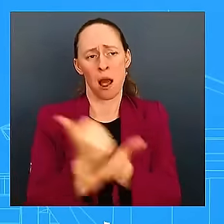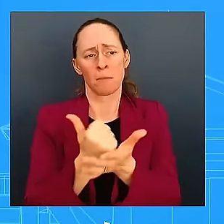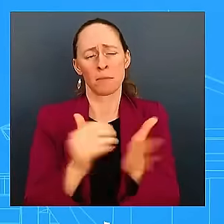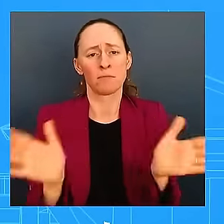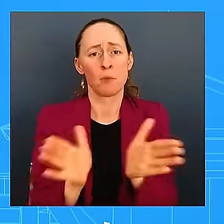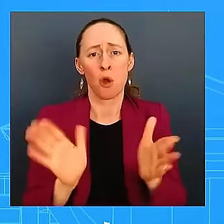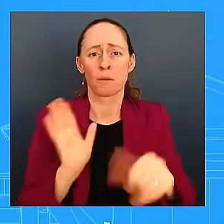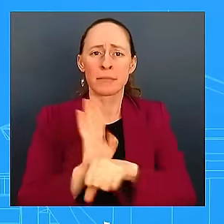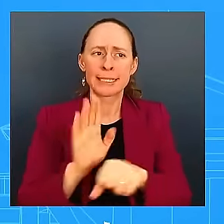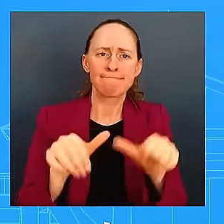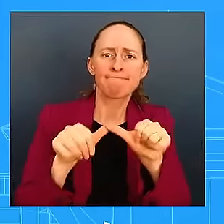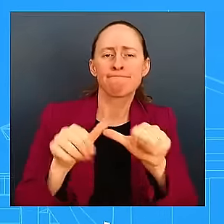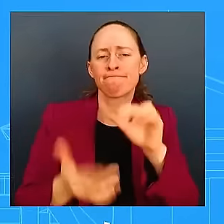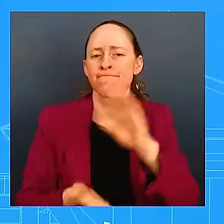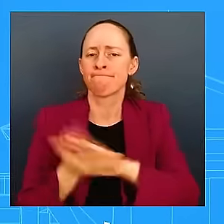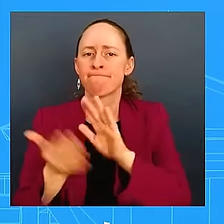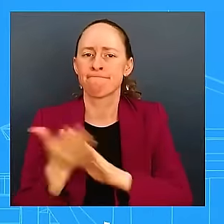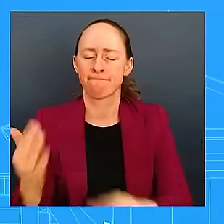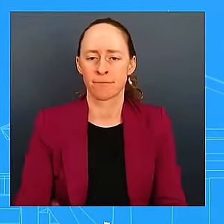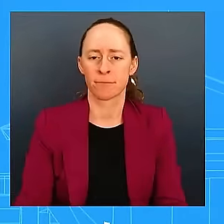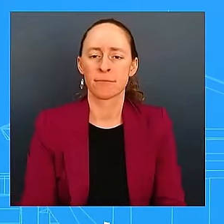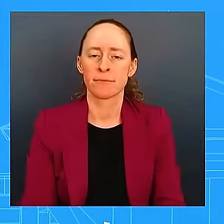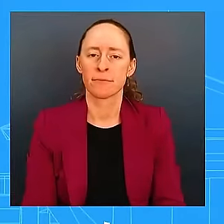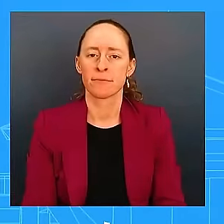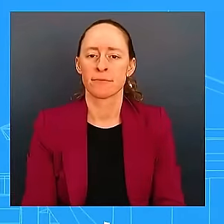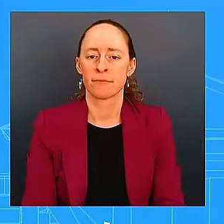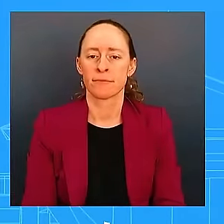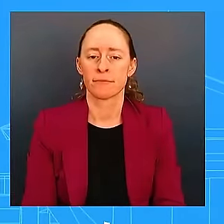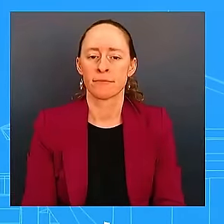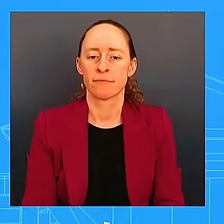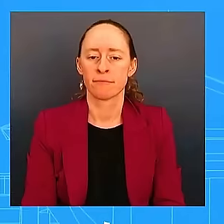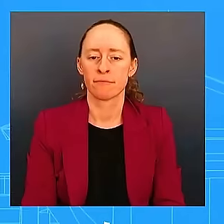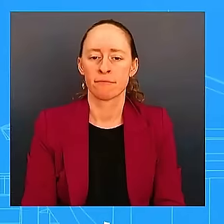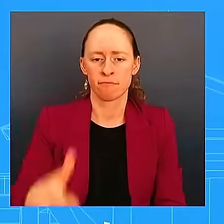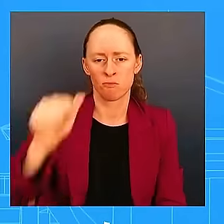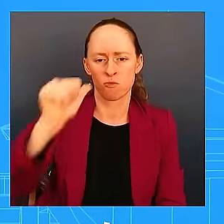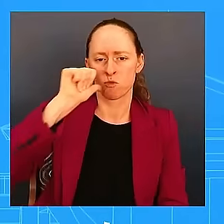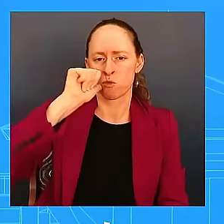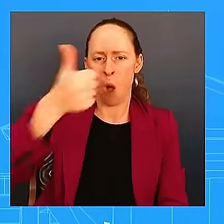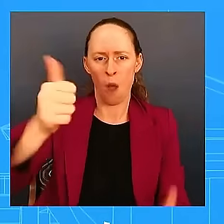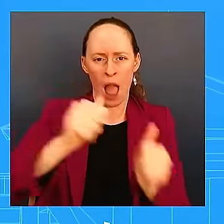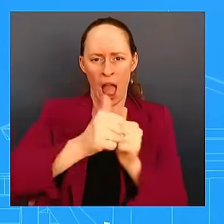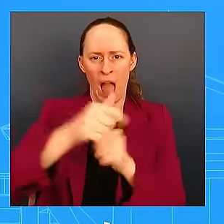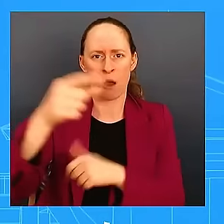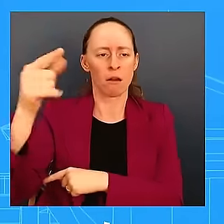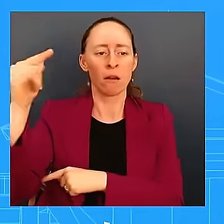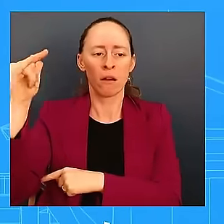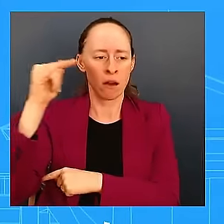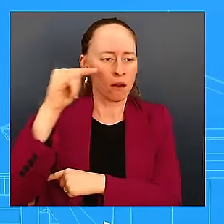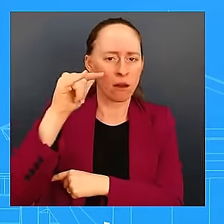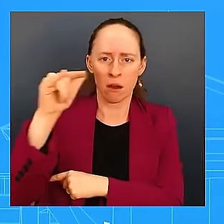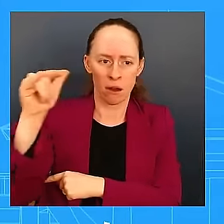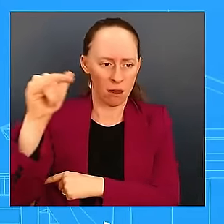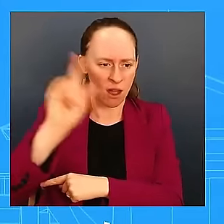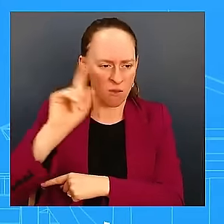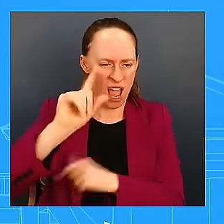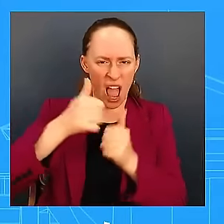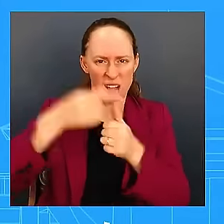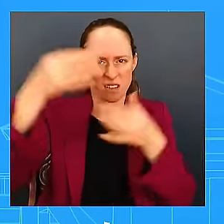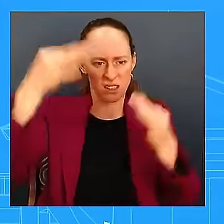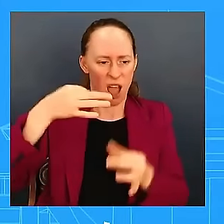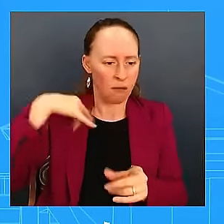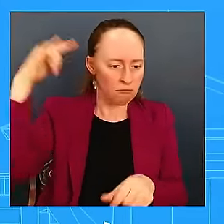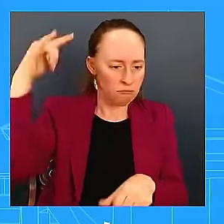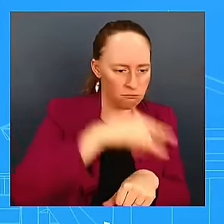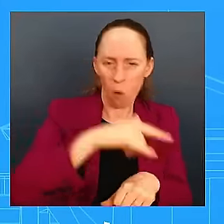tomorrow with the storm making landfall? So we're looking at where we think the biggest impact is going to be, and right now it looks